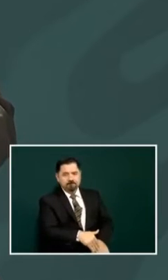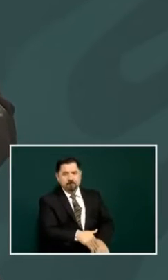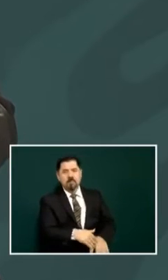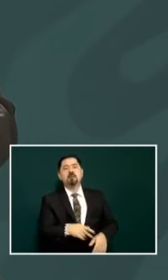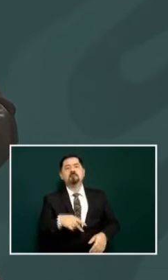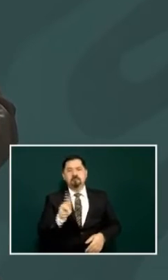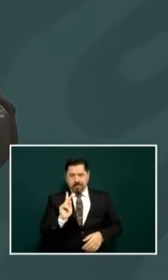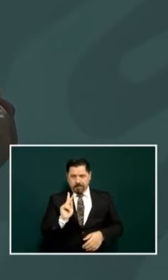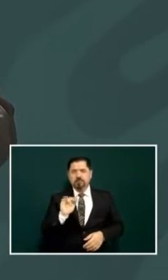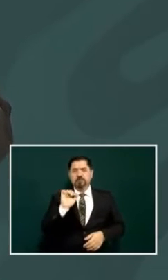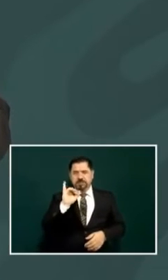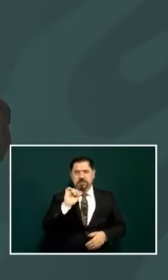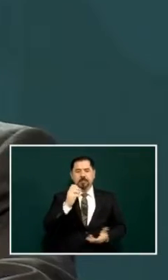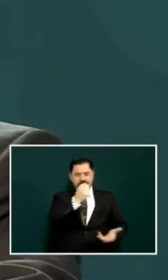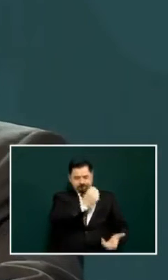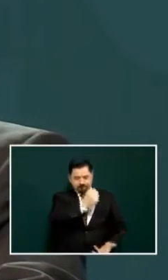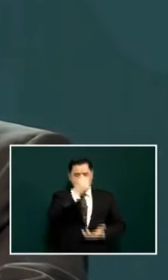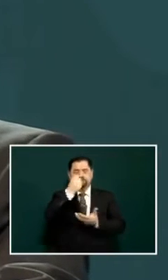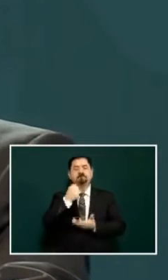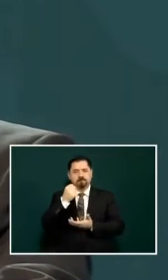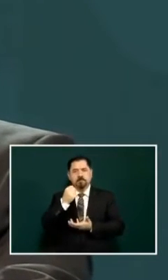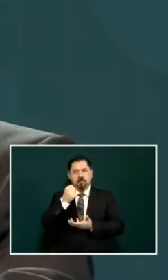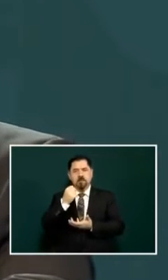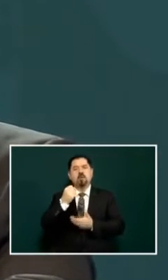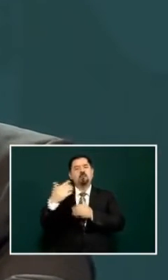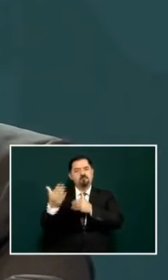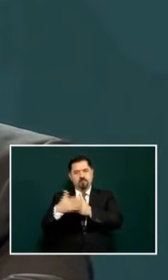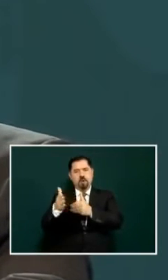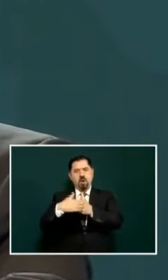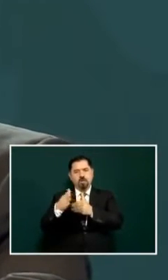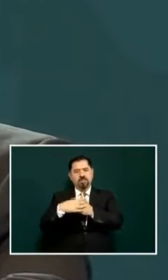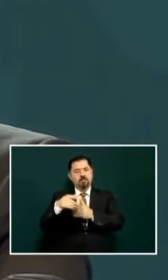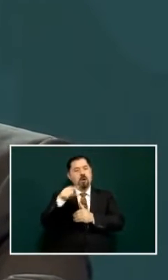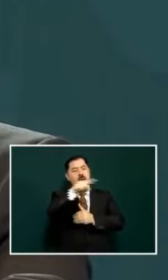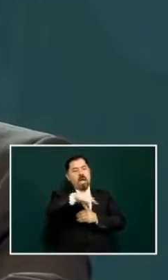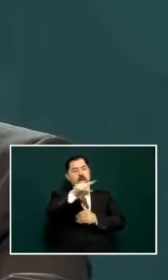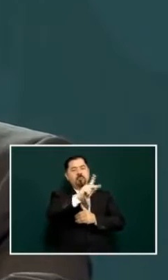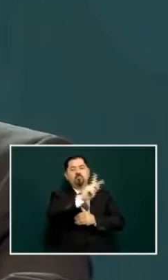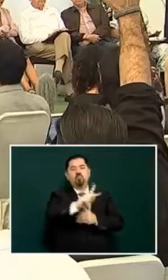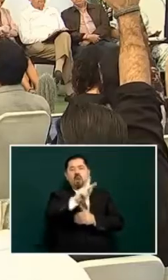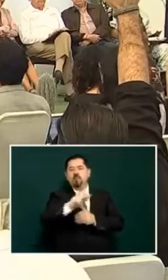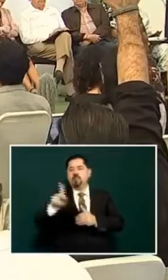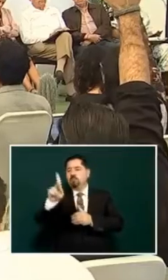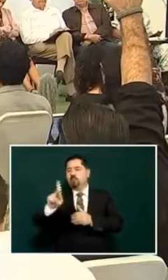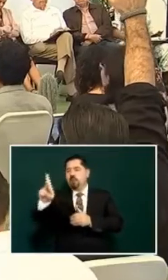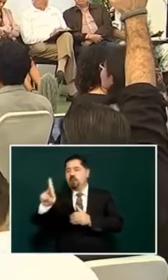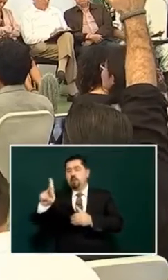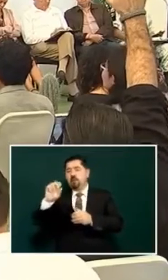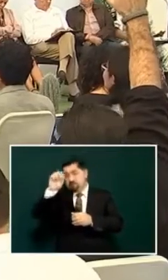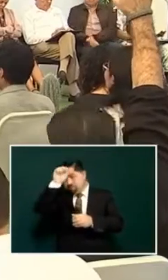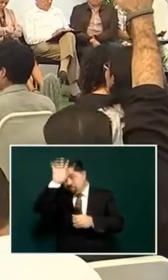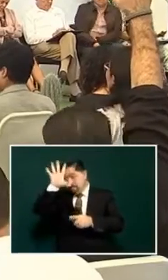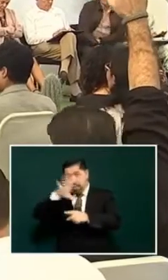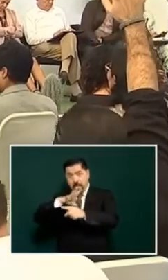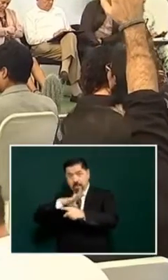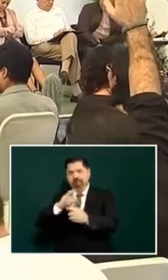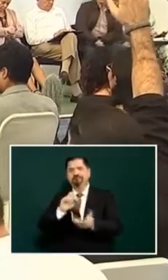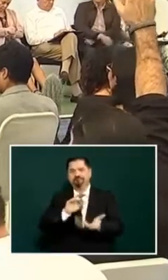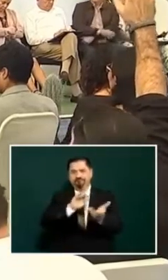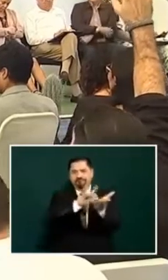funds are going to come to the communities the mining communities of Sonora